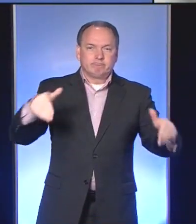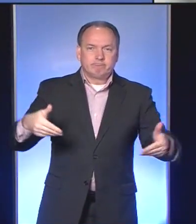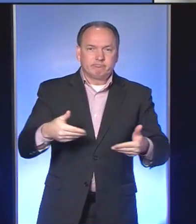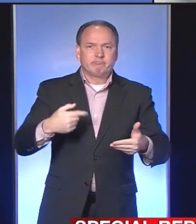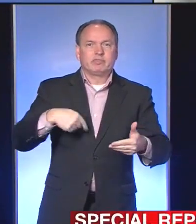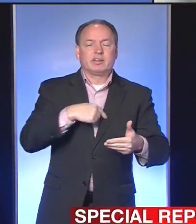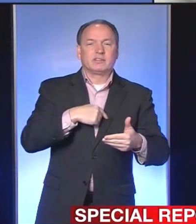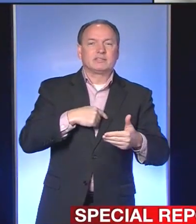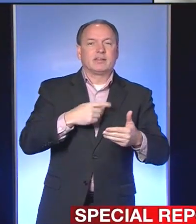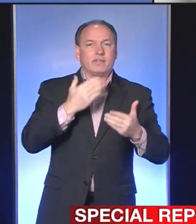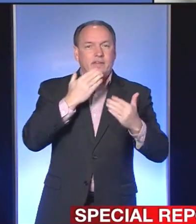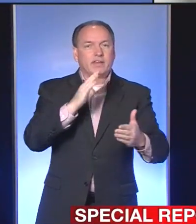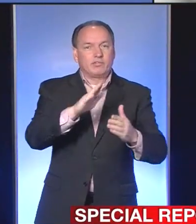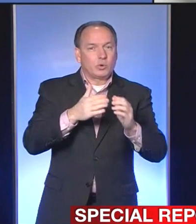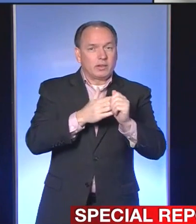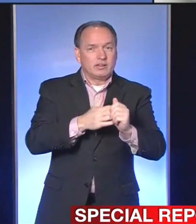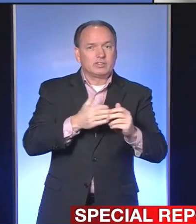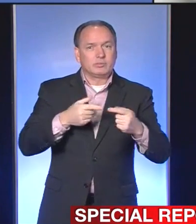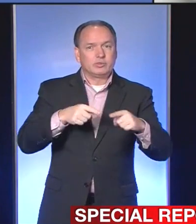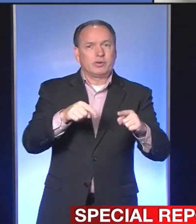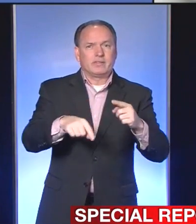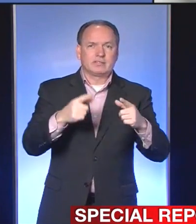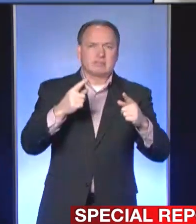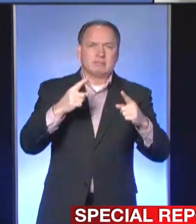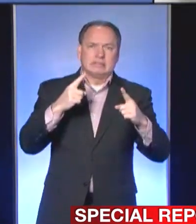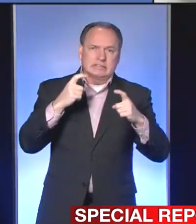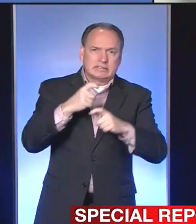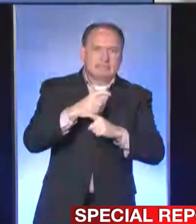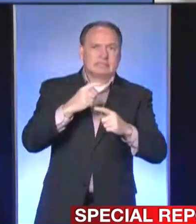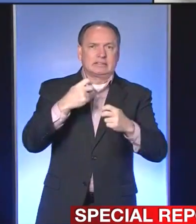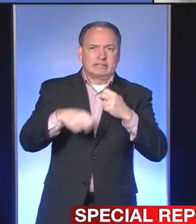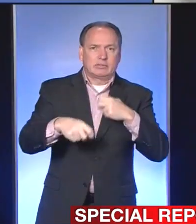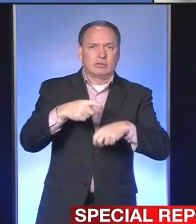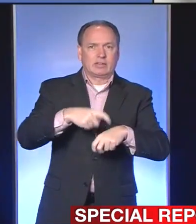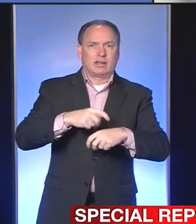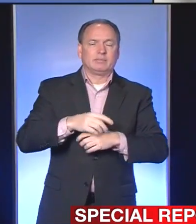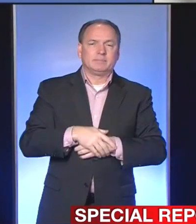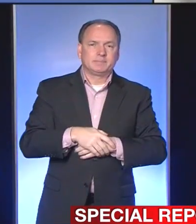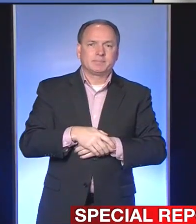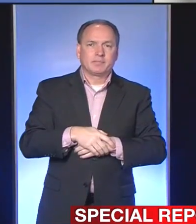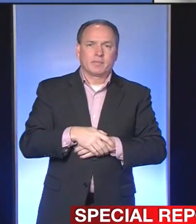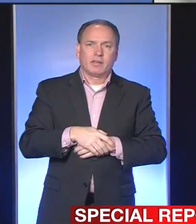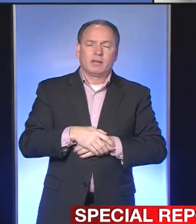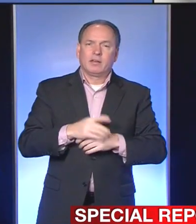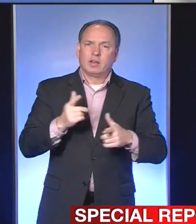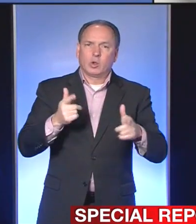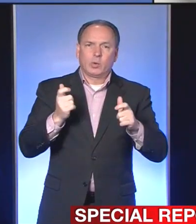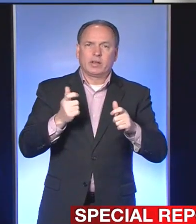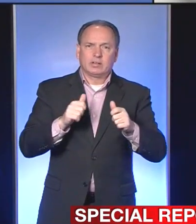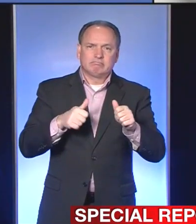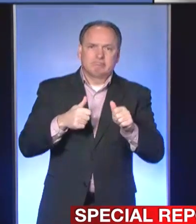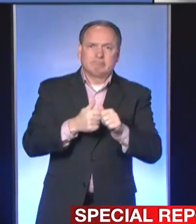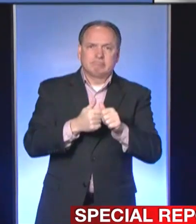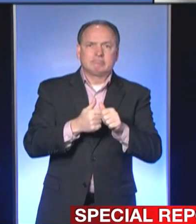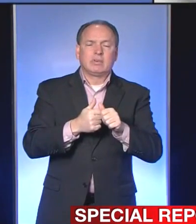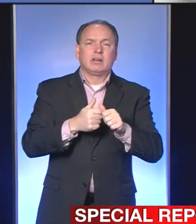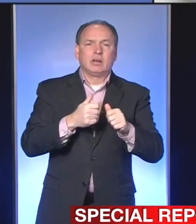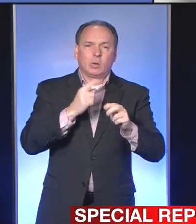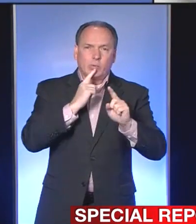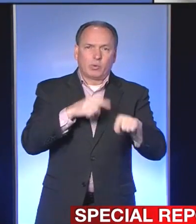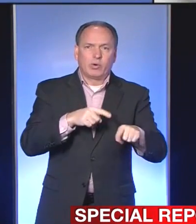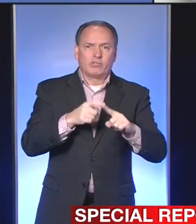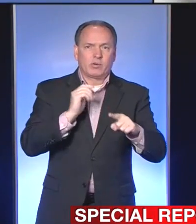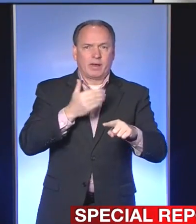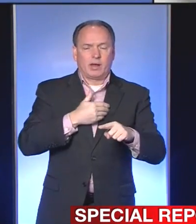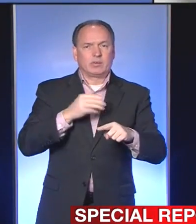here and thank you for your leadership through this critically difficult period of time. Just a very quick brief report on our end from Mill Creek and